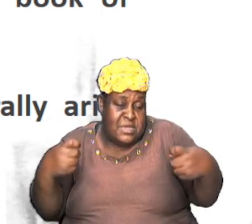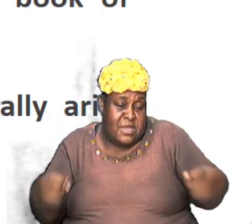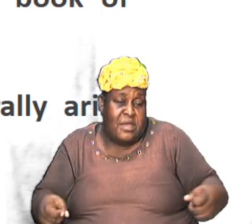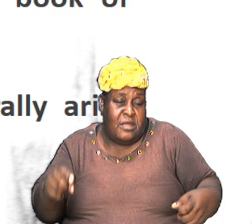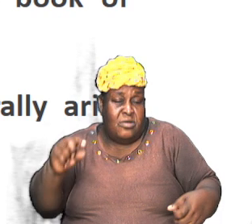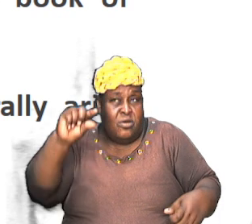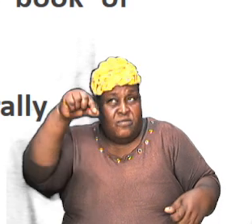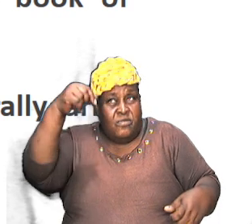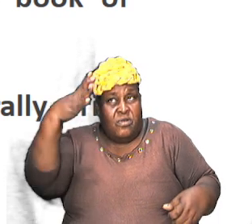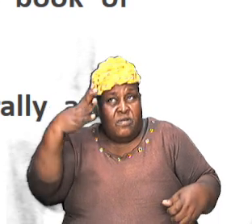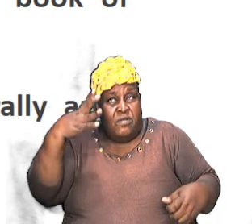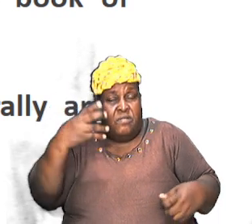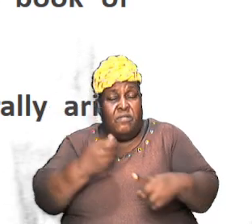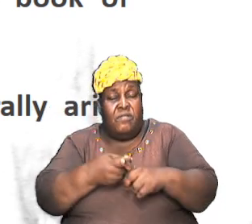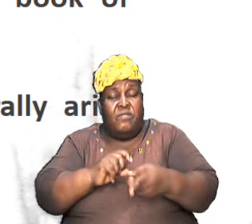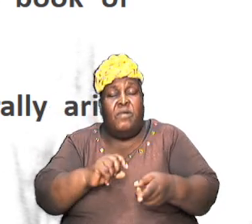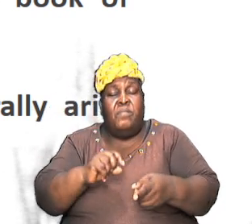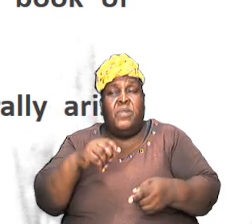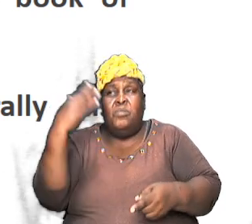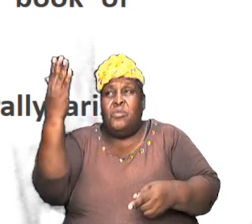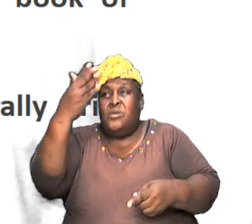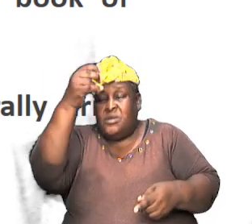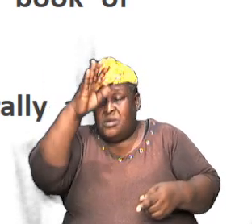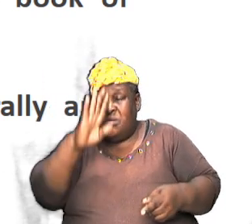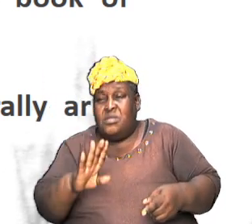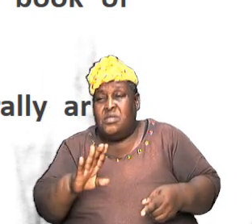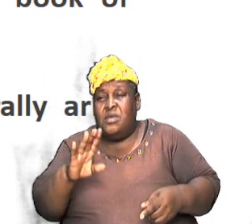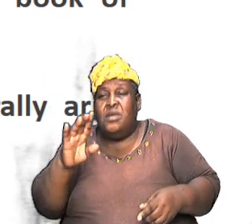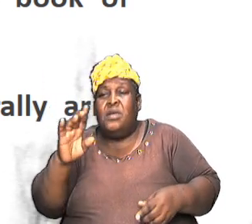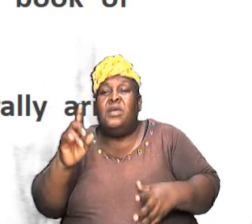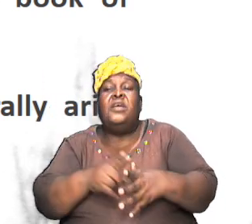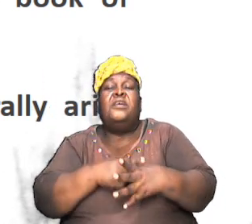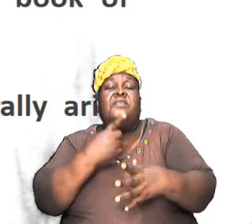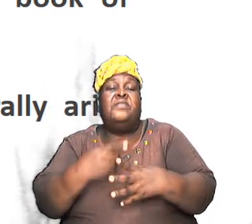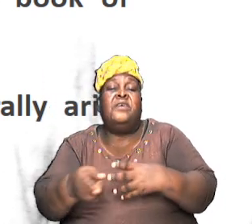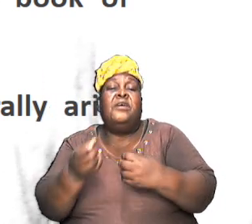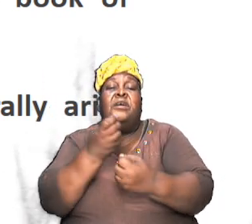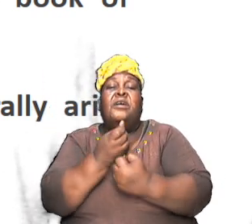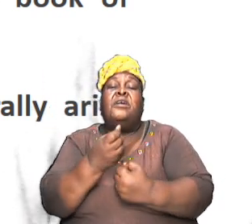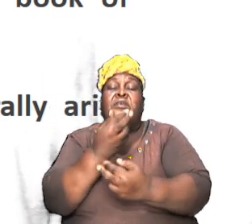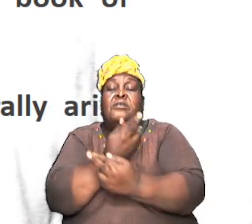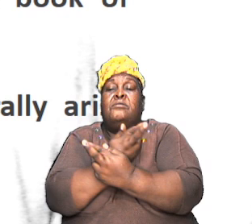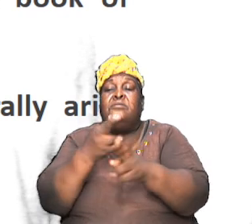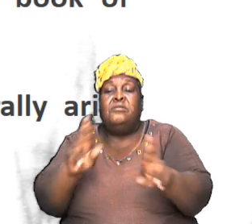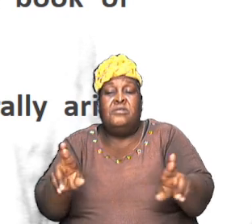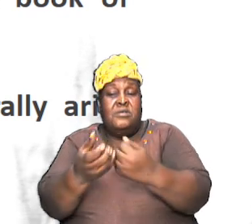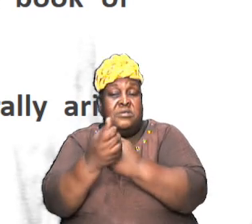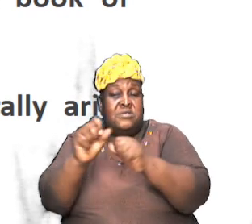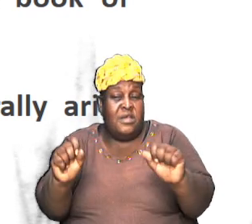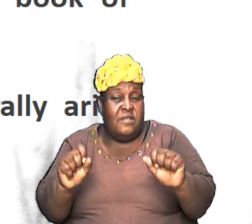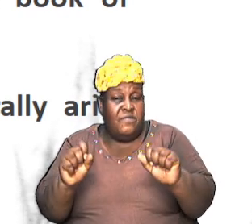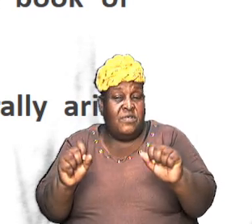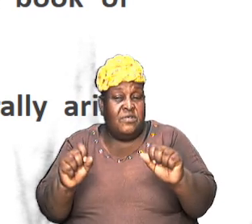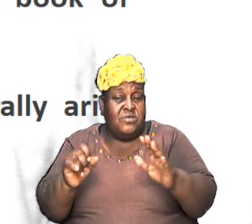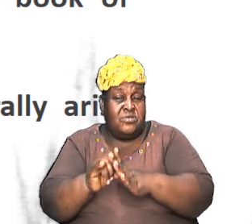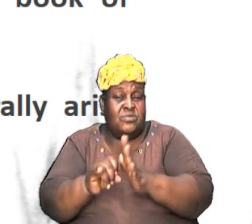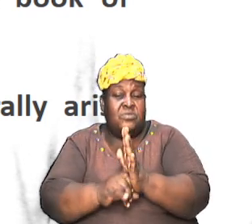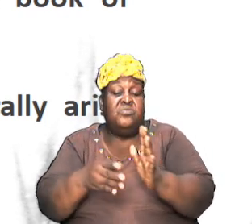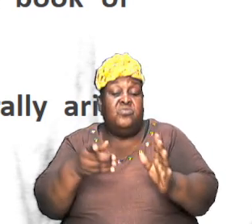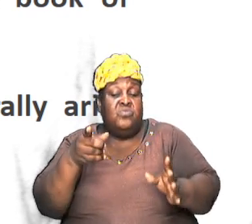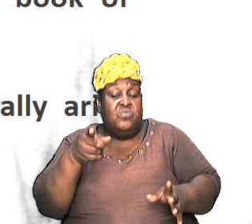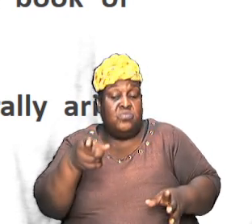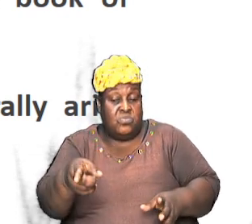from the presence of God but then redemption salvation was right there in the book of Genesis